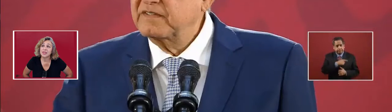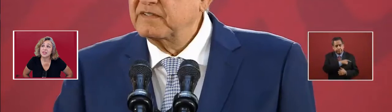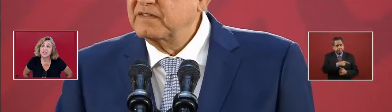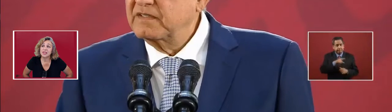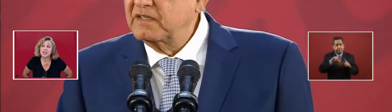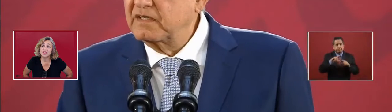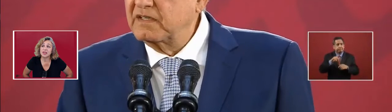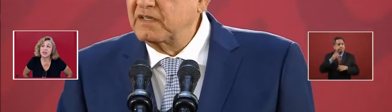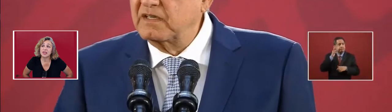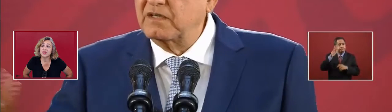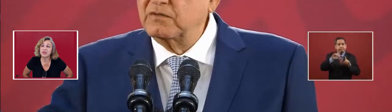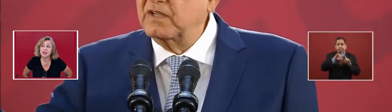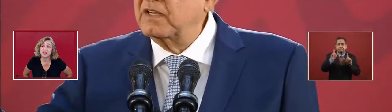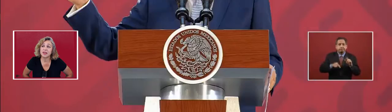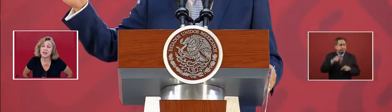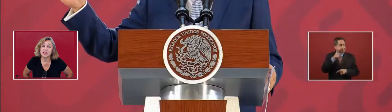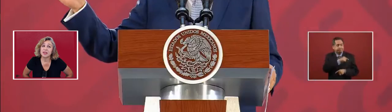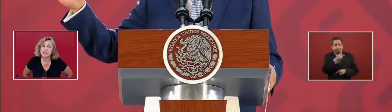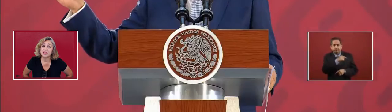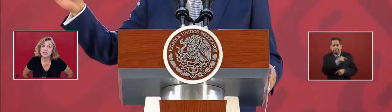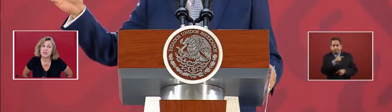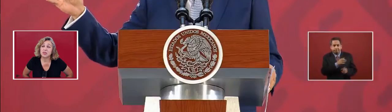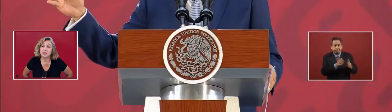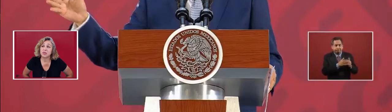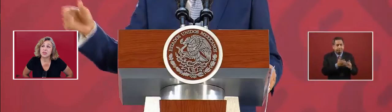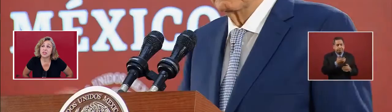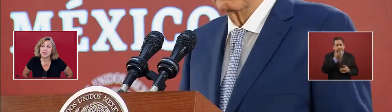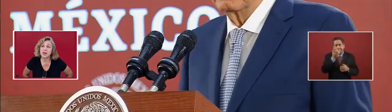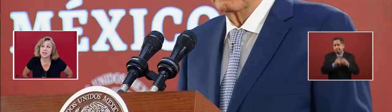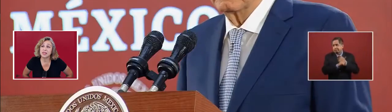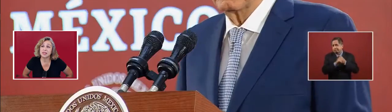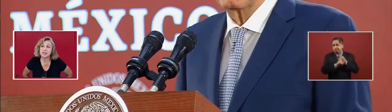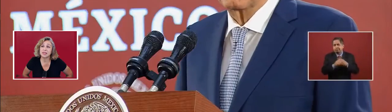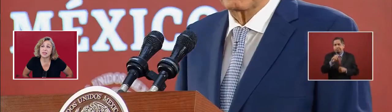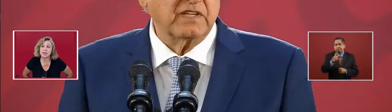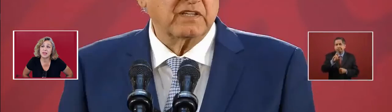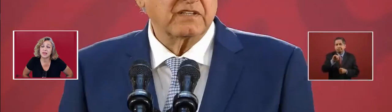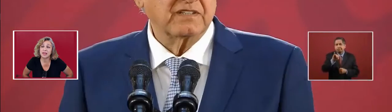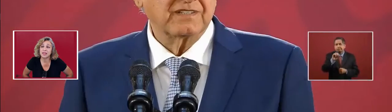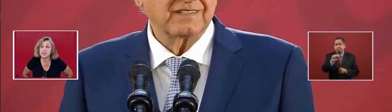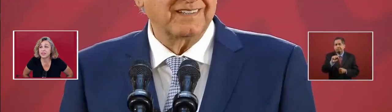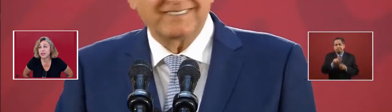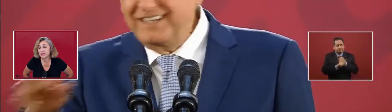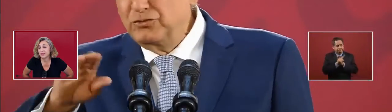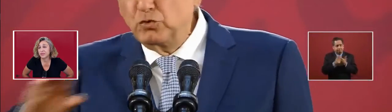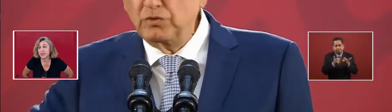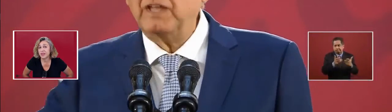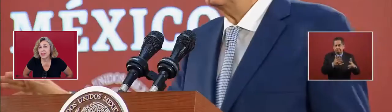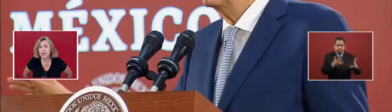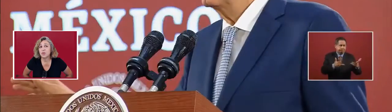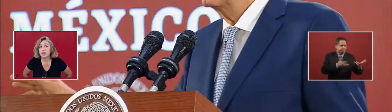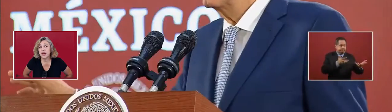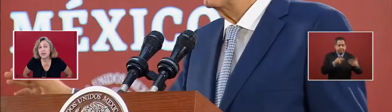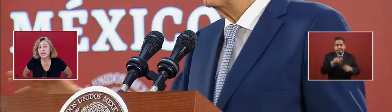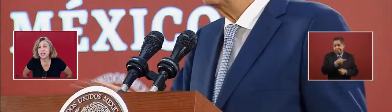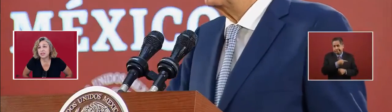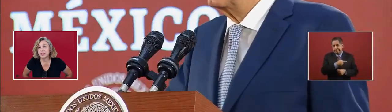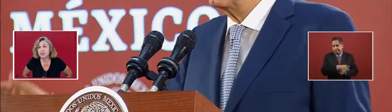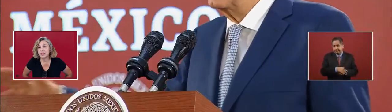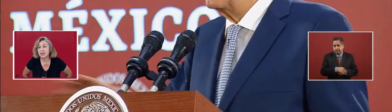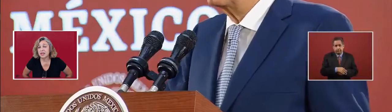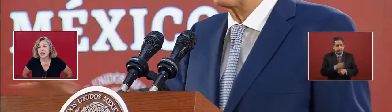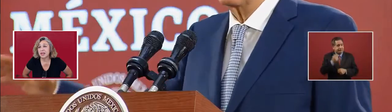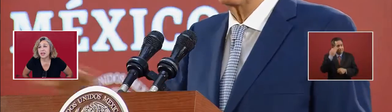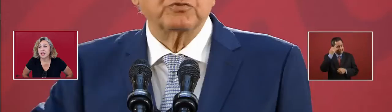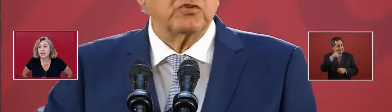They took the country to the worst crises in history. And without a doubt,